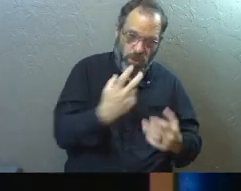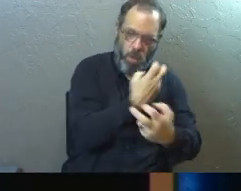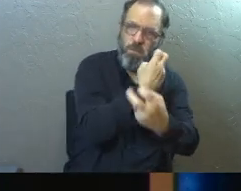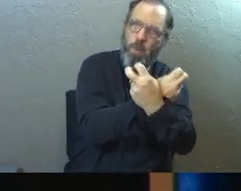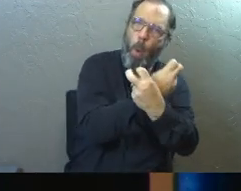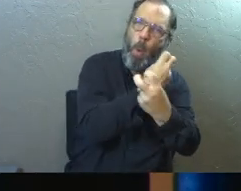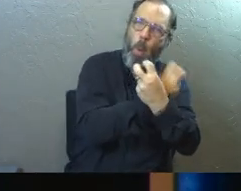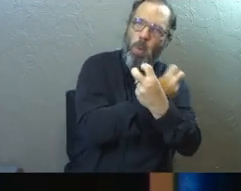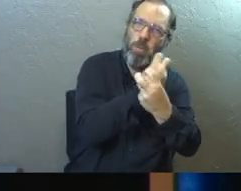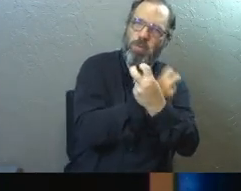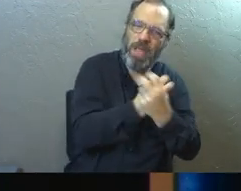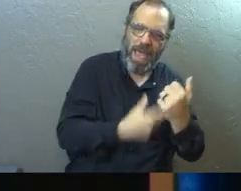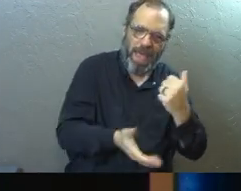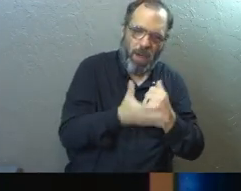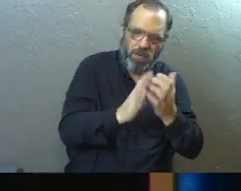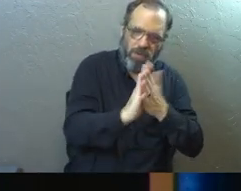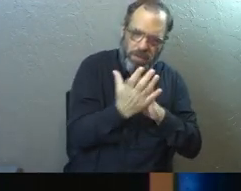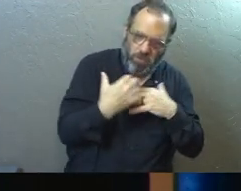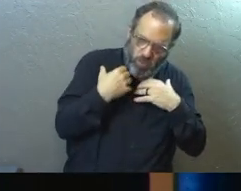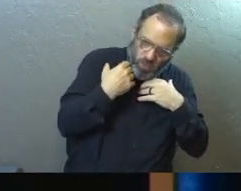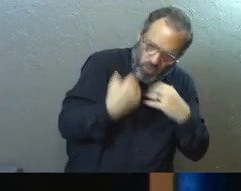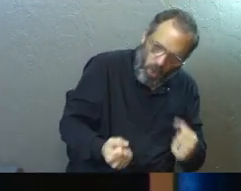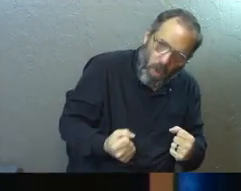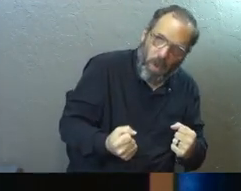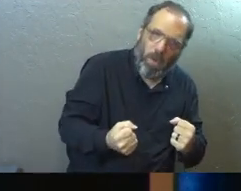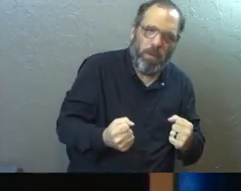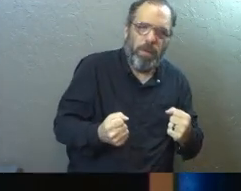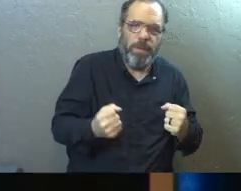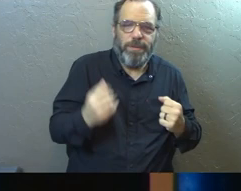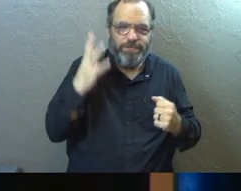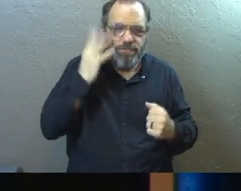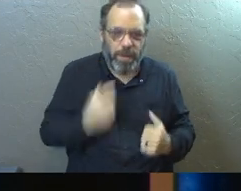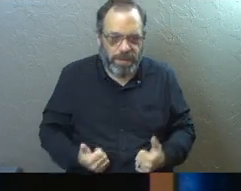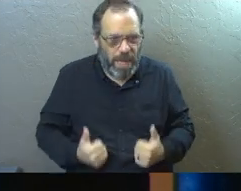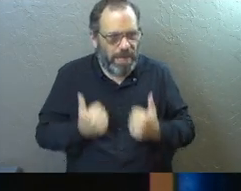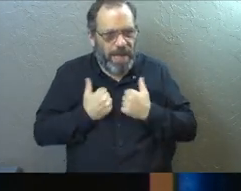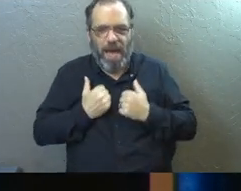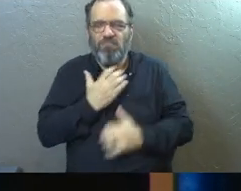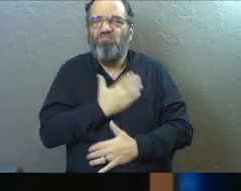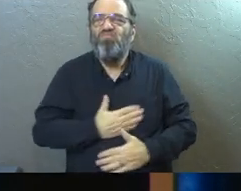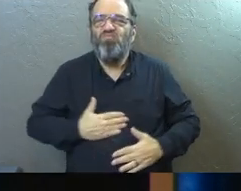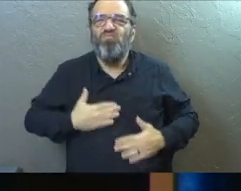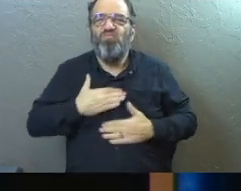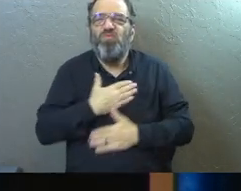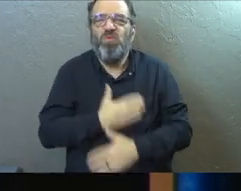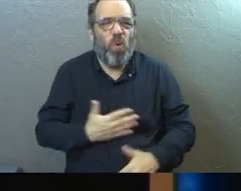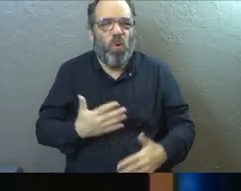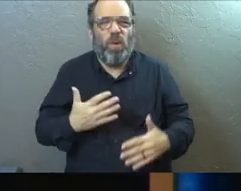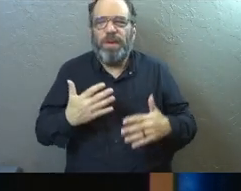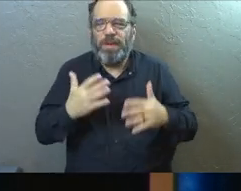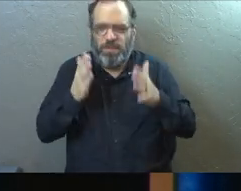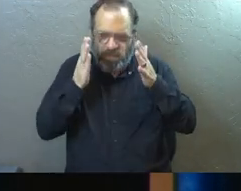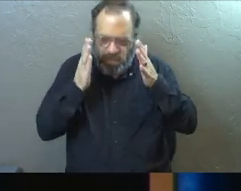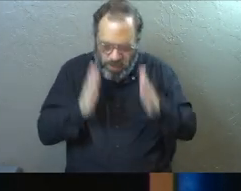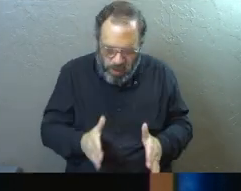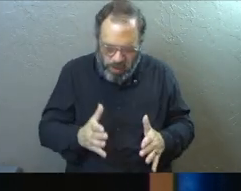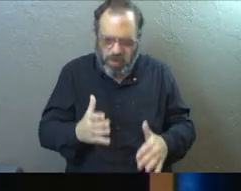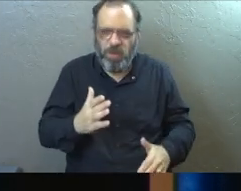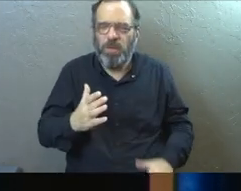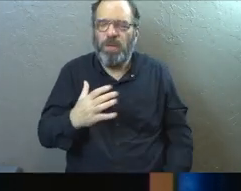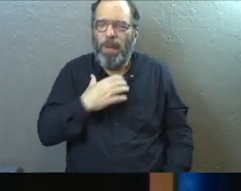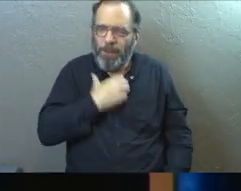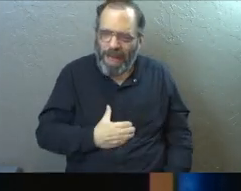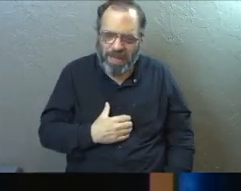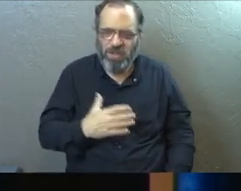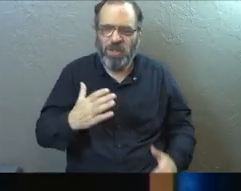bones, it helps you to be strong. It helps you to go through life to enjoy and to be a joyful, passionate, cheerful